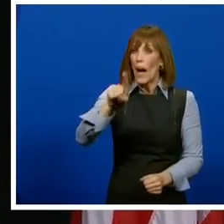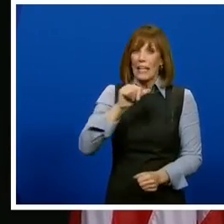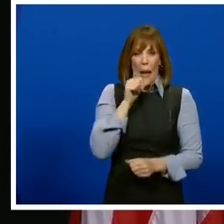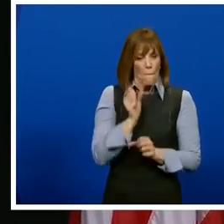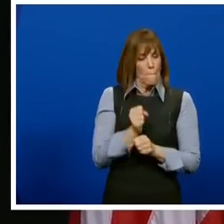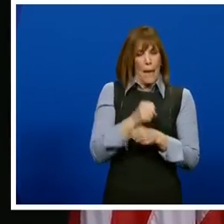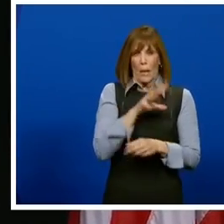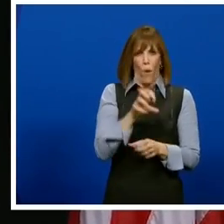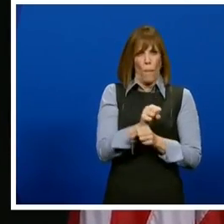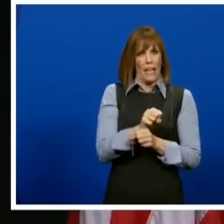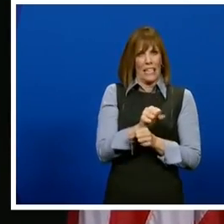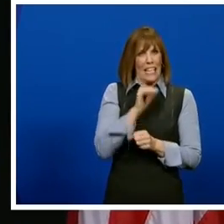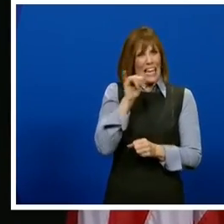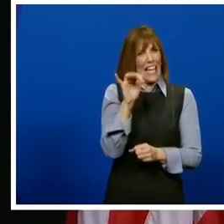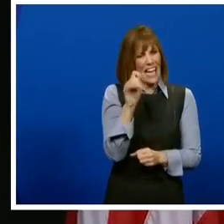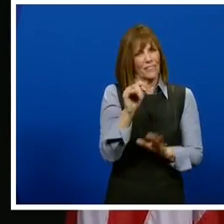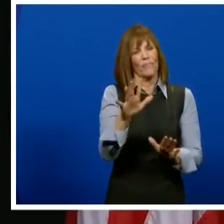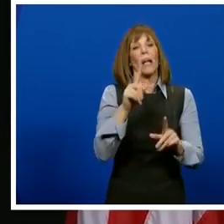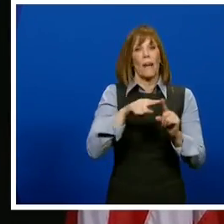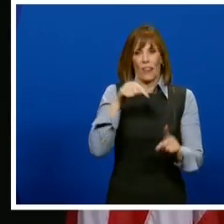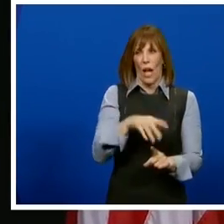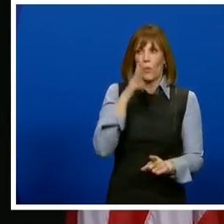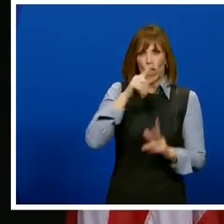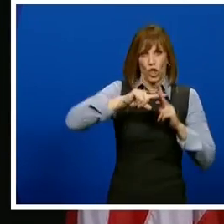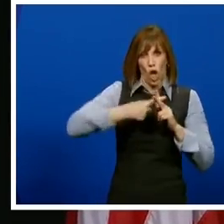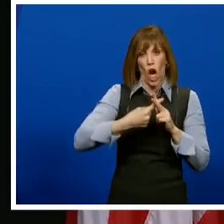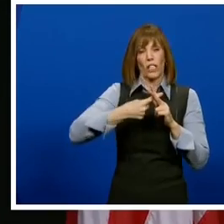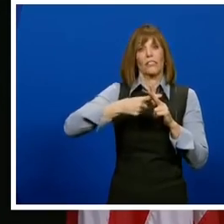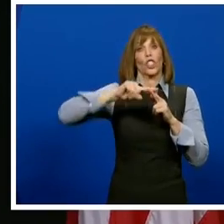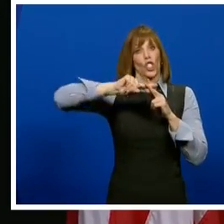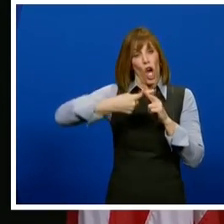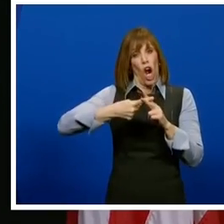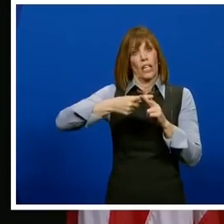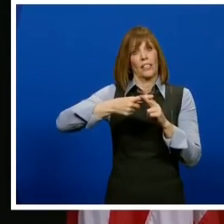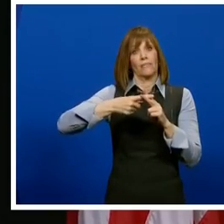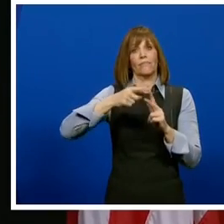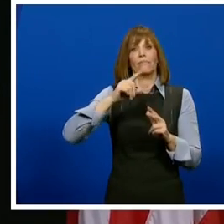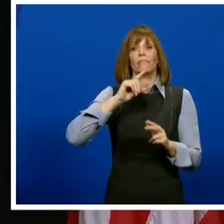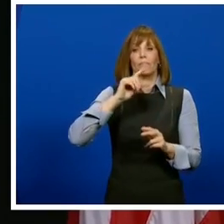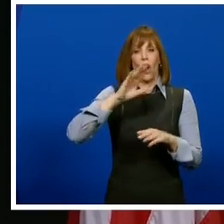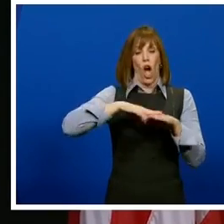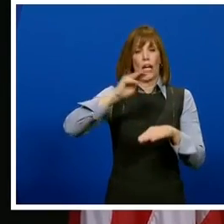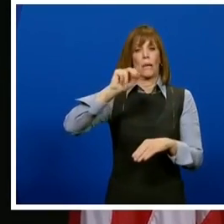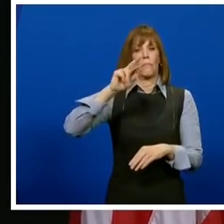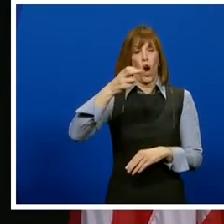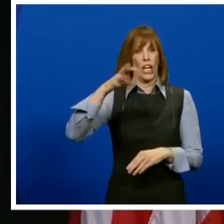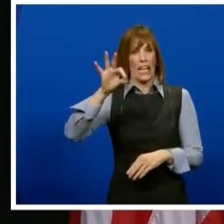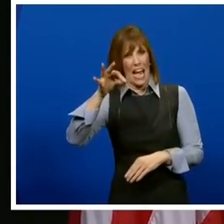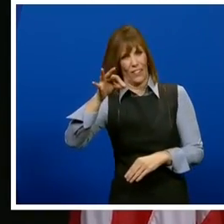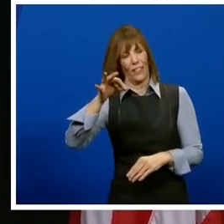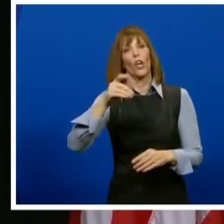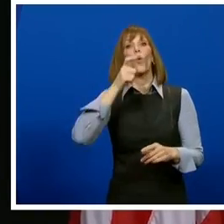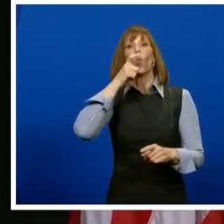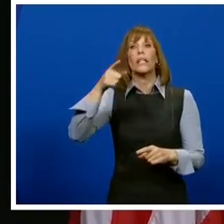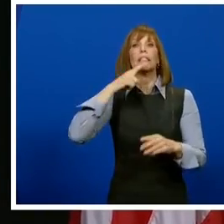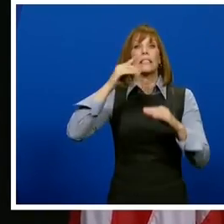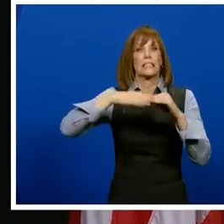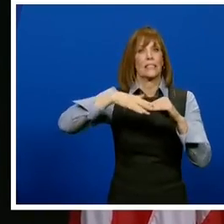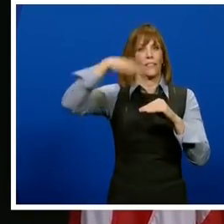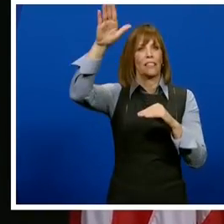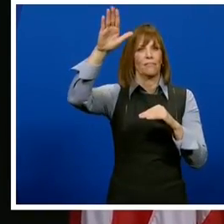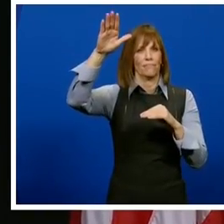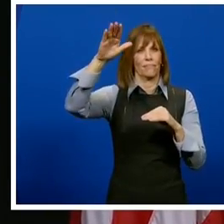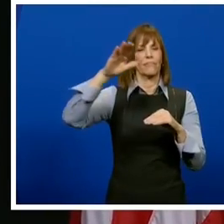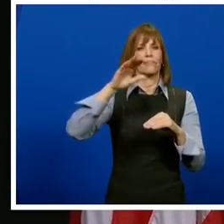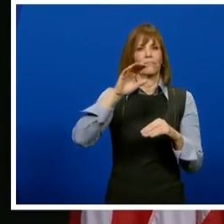appointments just yet, but they'll start taking calls from Iowans age 65 and up who need scheduling support starting next week,